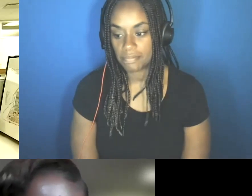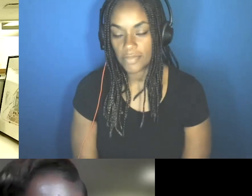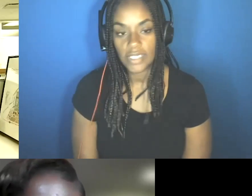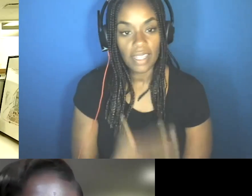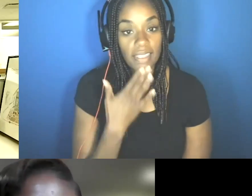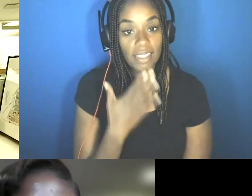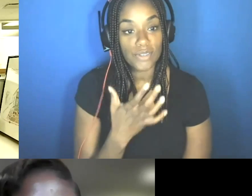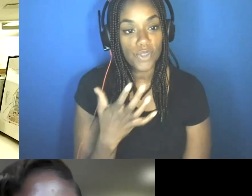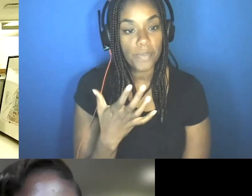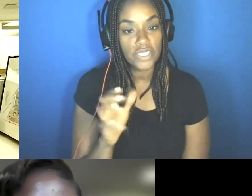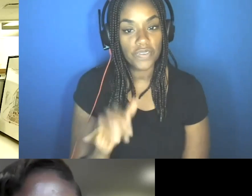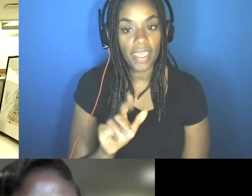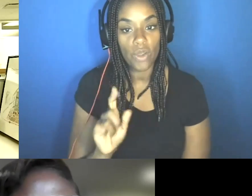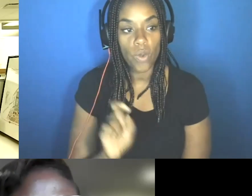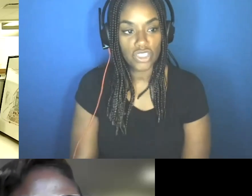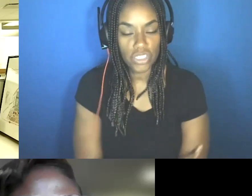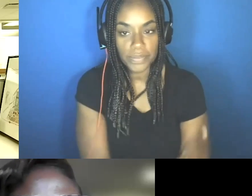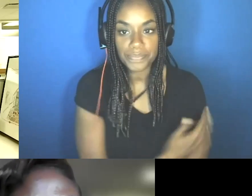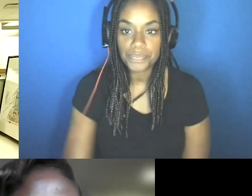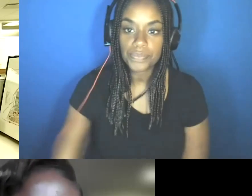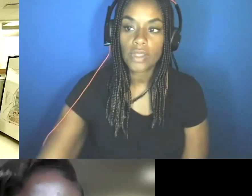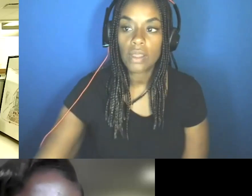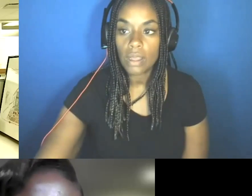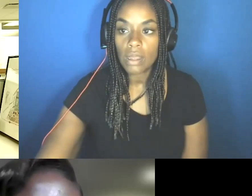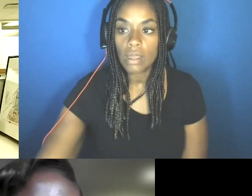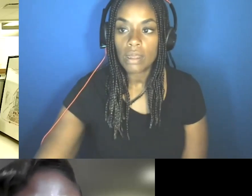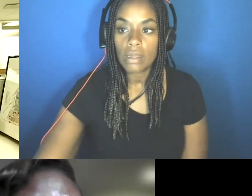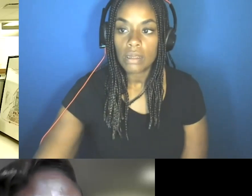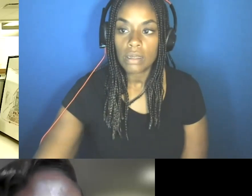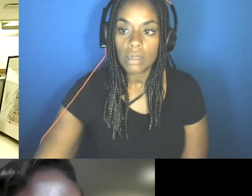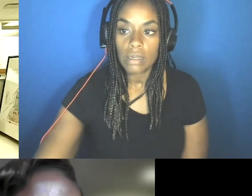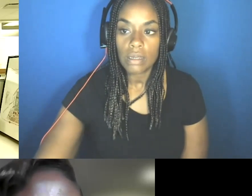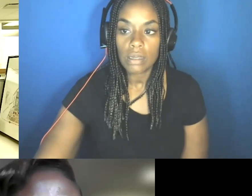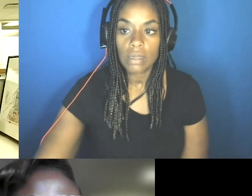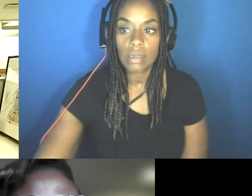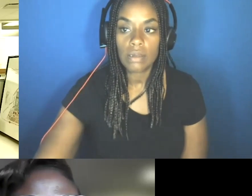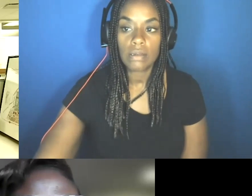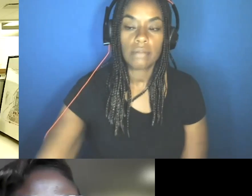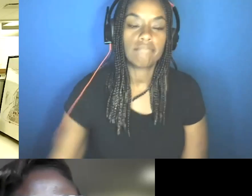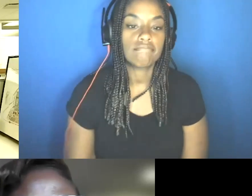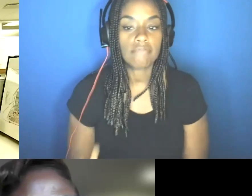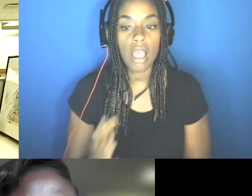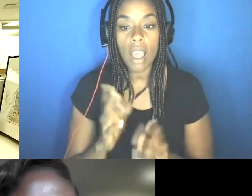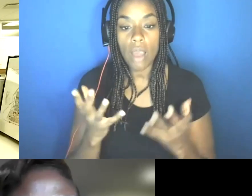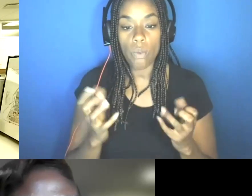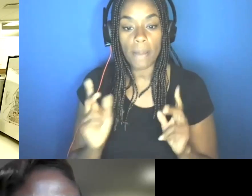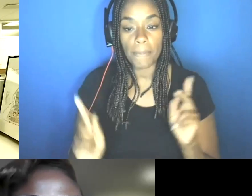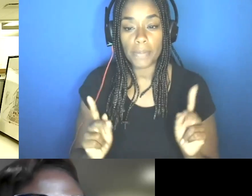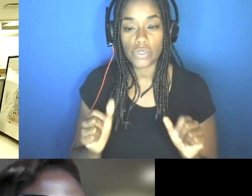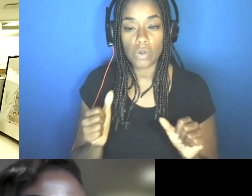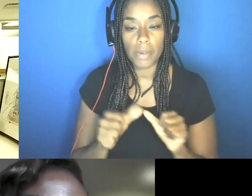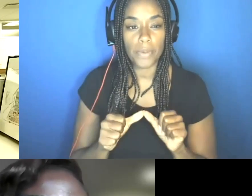question. So one thing I want people to remember is that we still have, um, about